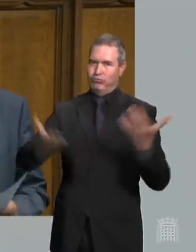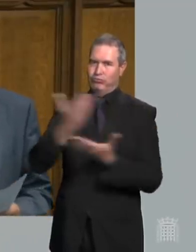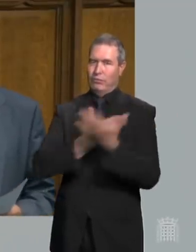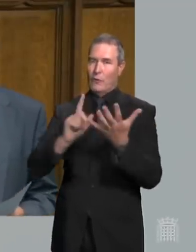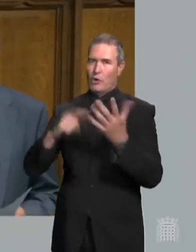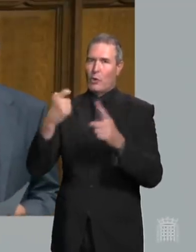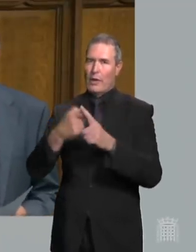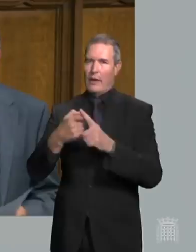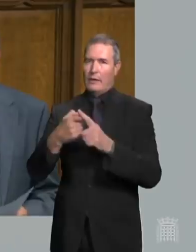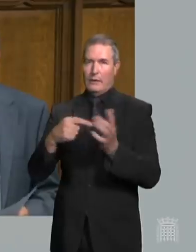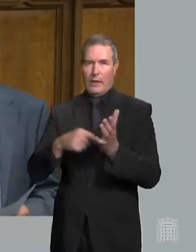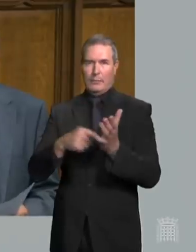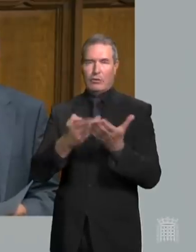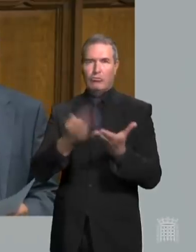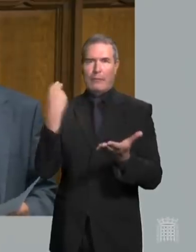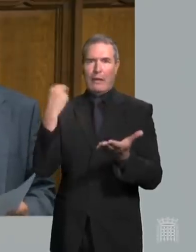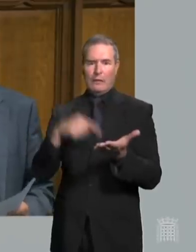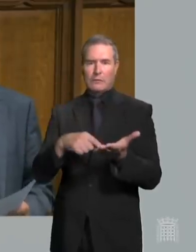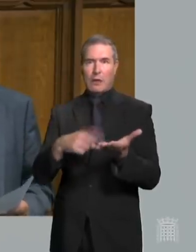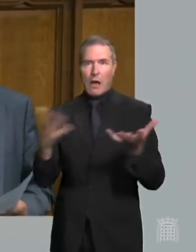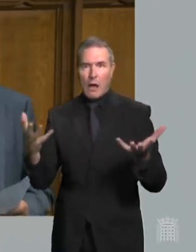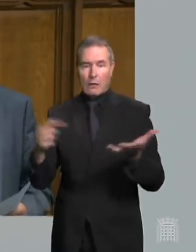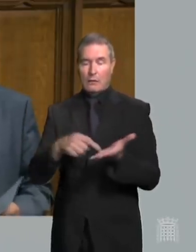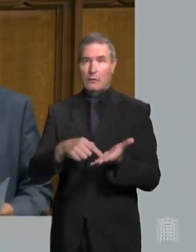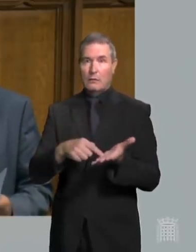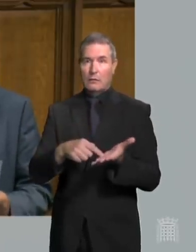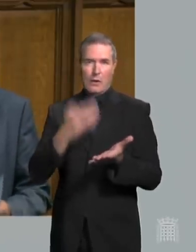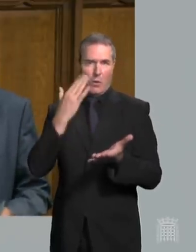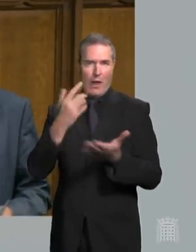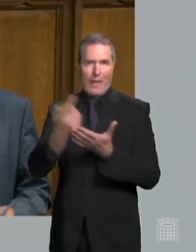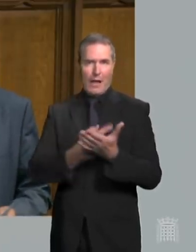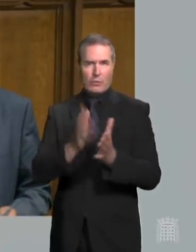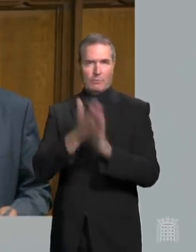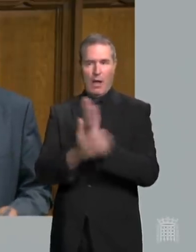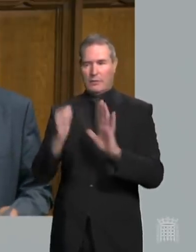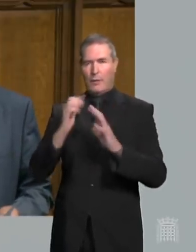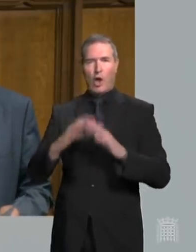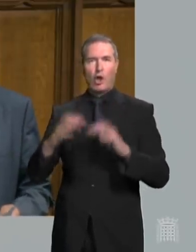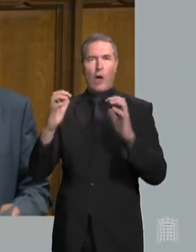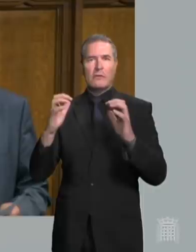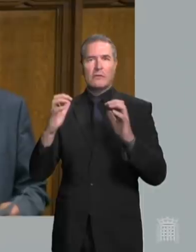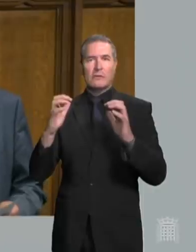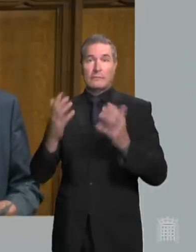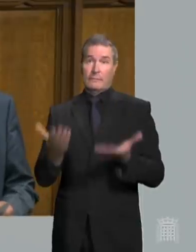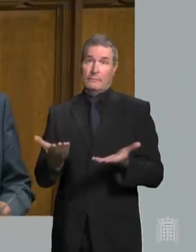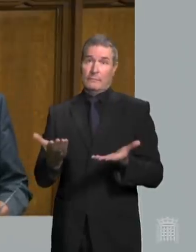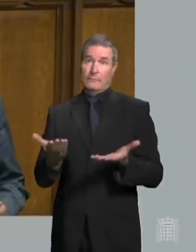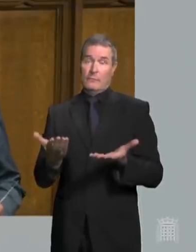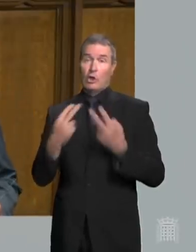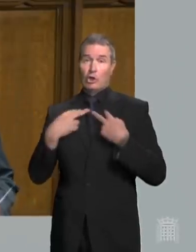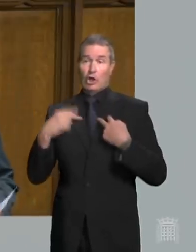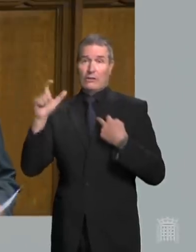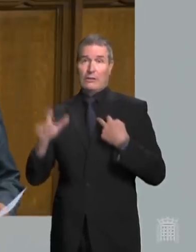had been impliedly repealed when the Withdrawal Act was passed through the House of Commons Mr. Justice Colton